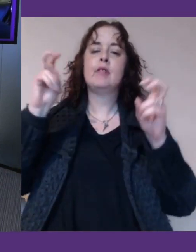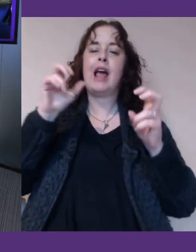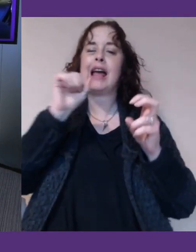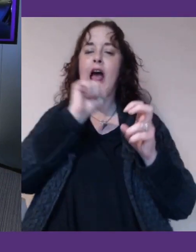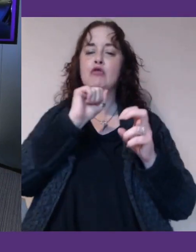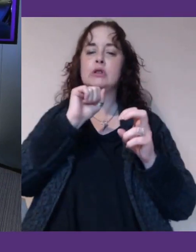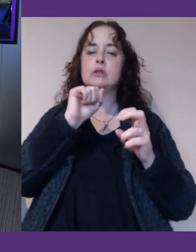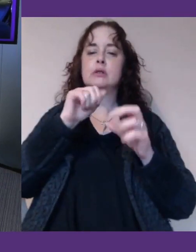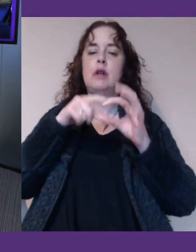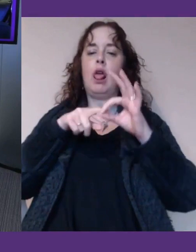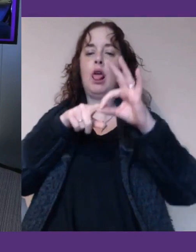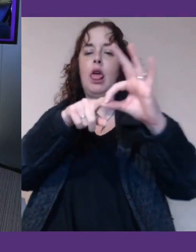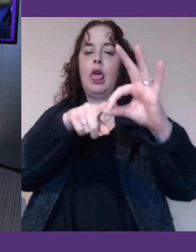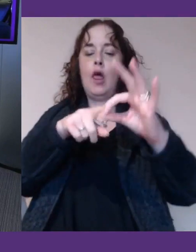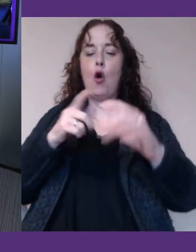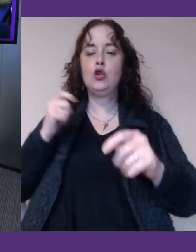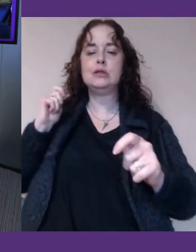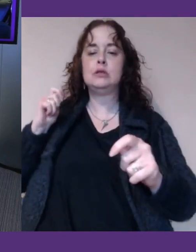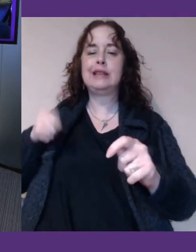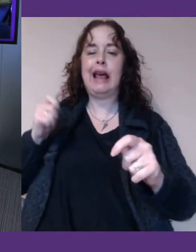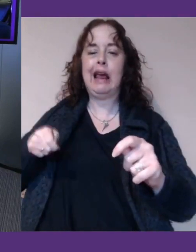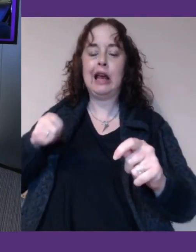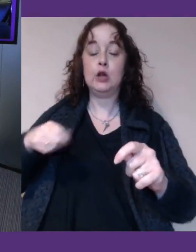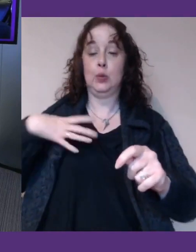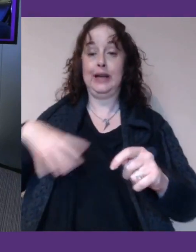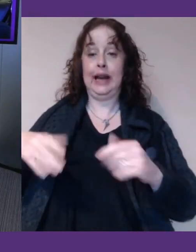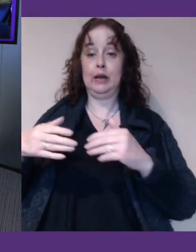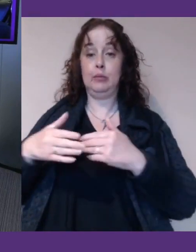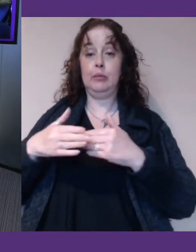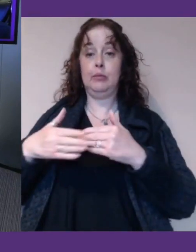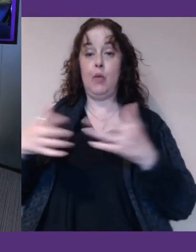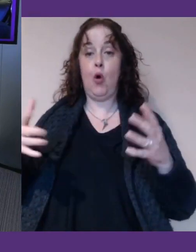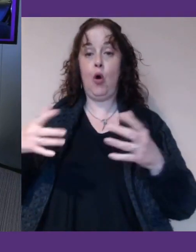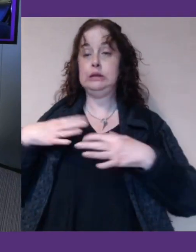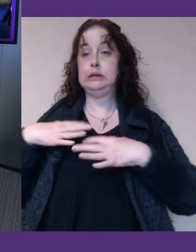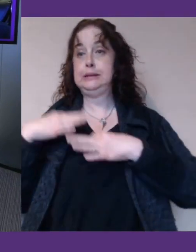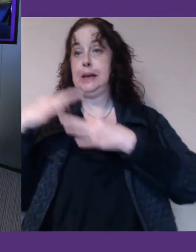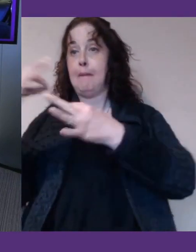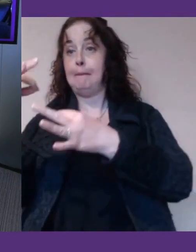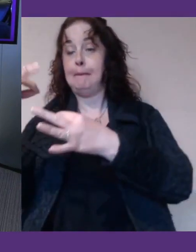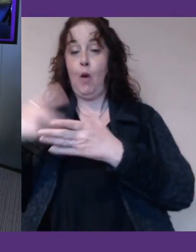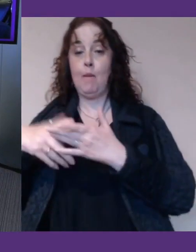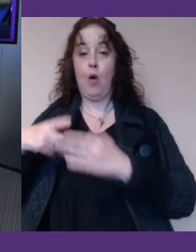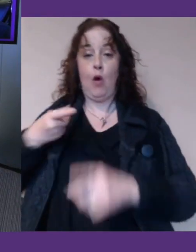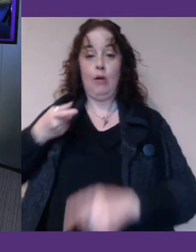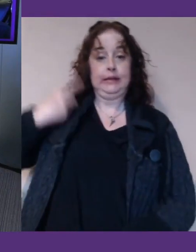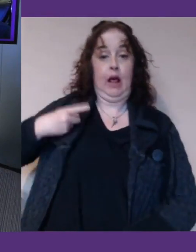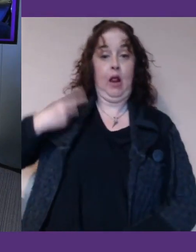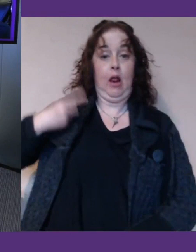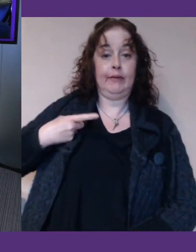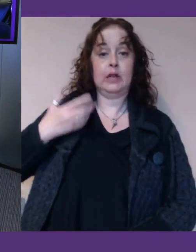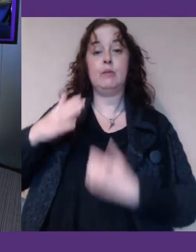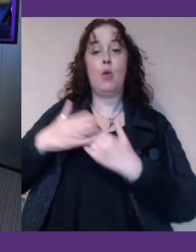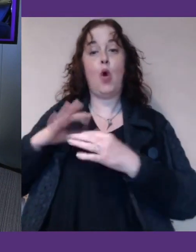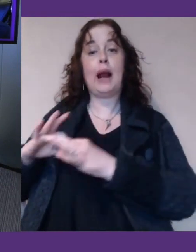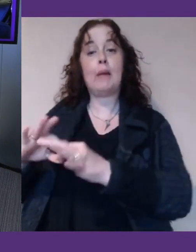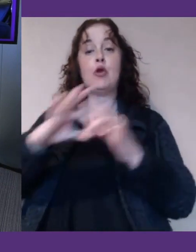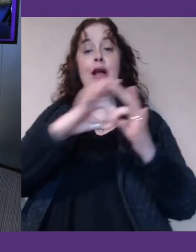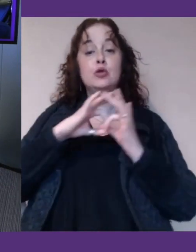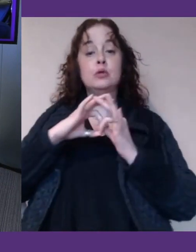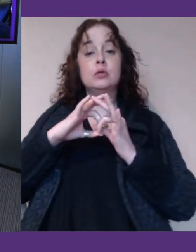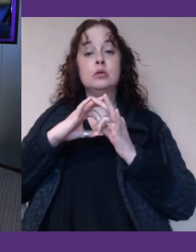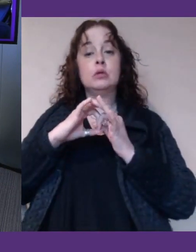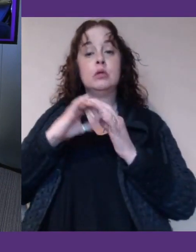with is, you know, do we need bigger sticks? Do we need bigger carrots? But actually, it feels like it's more about collaboration and connecting up, maybe picking some priorities to really